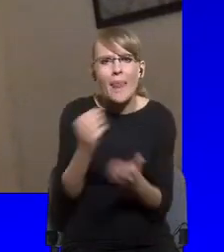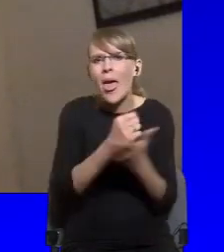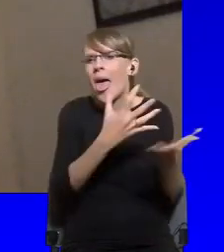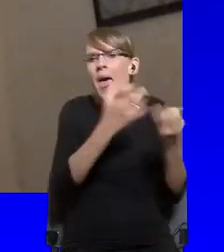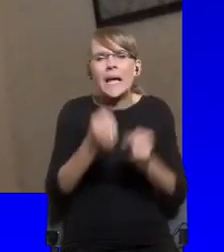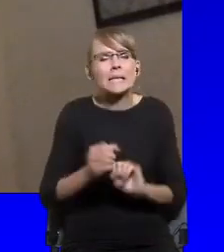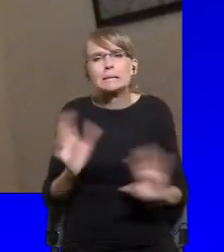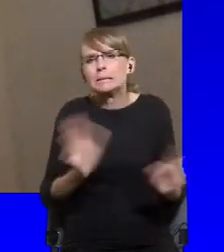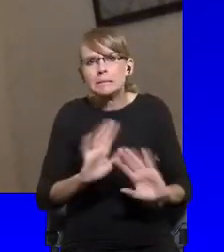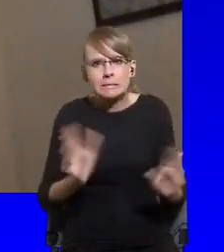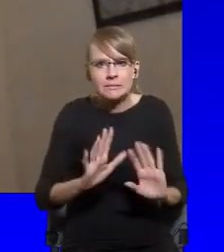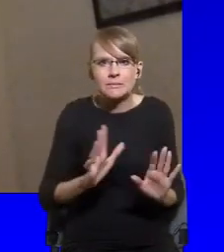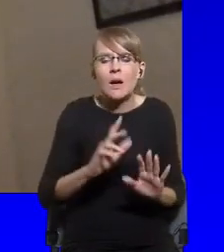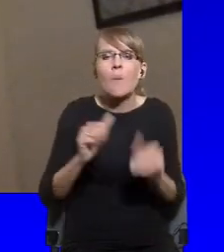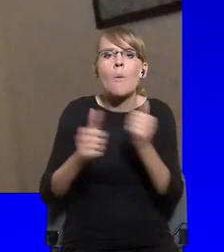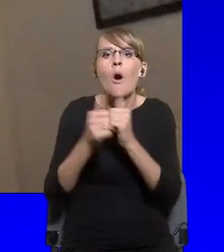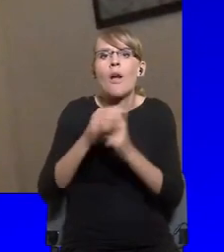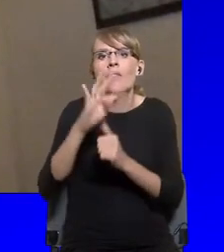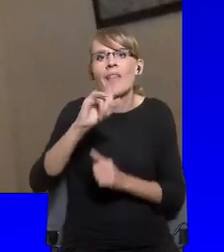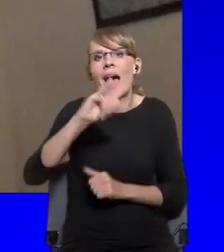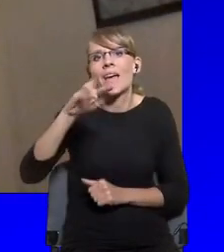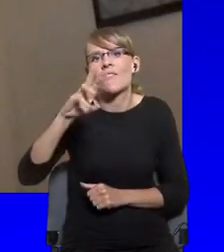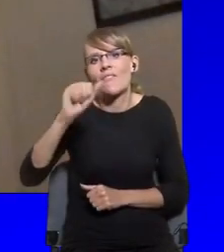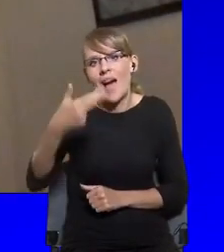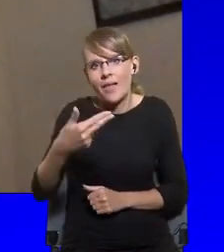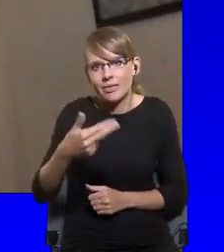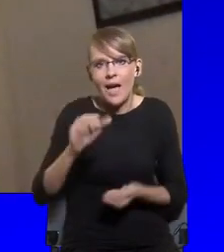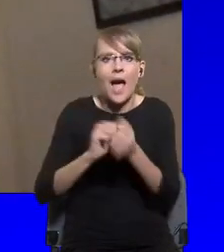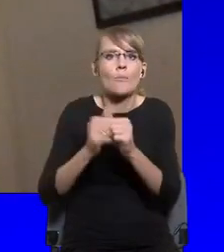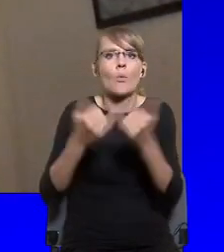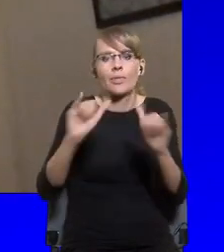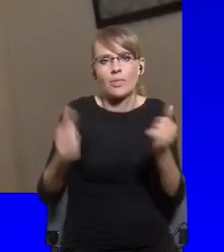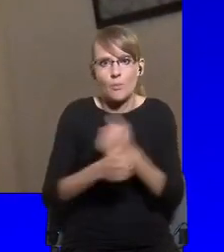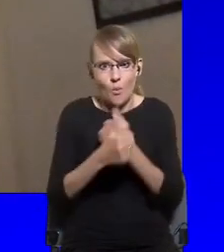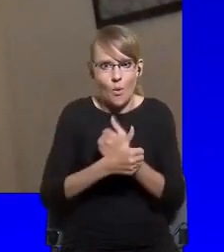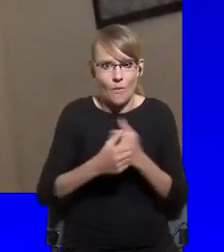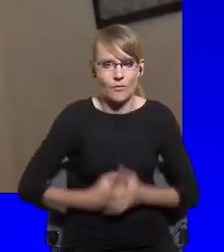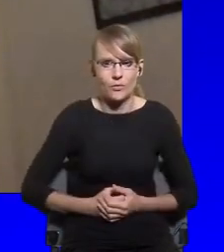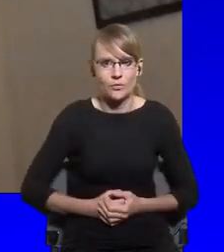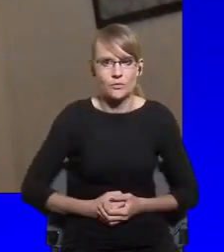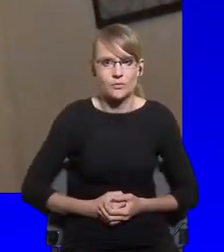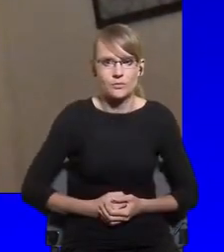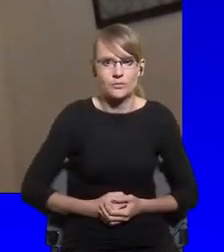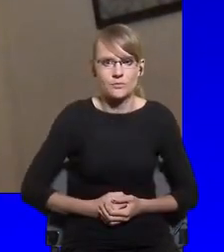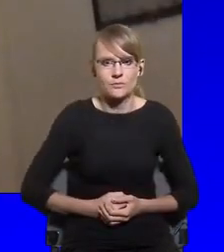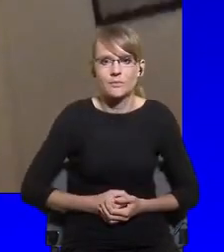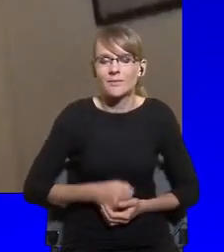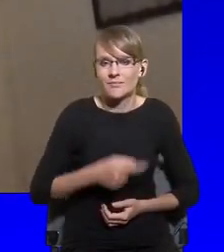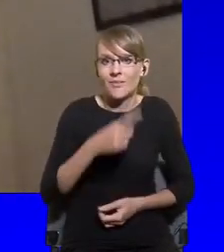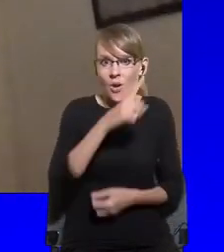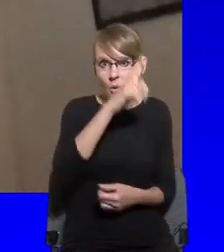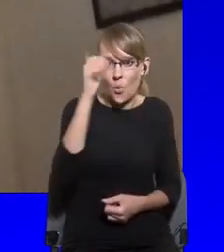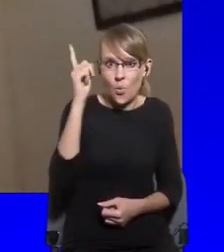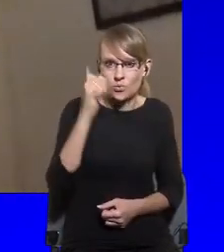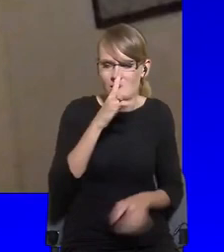So there has been at an elite level, as well as at a public level, there's been quite an impressive amount of